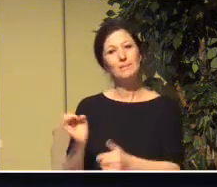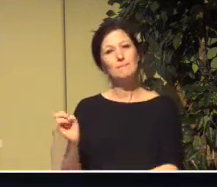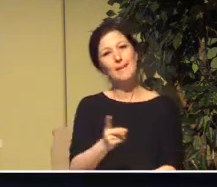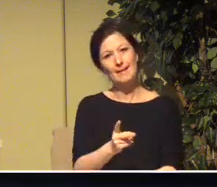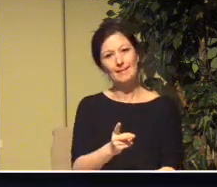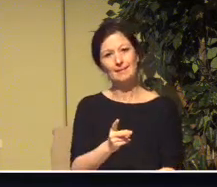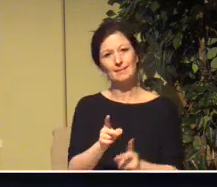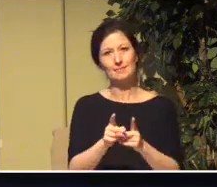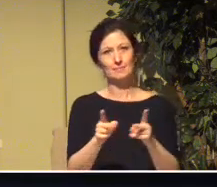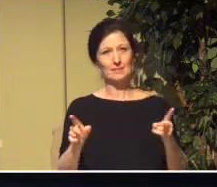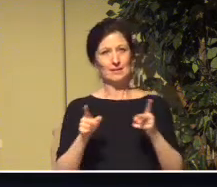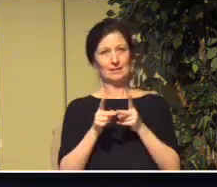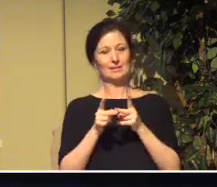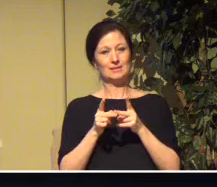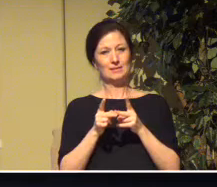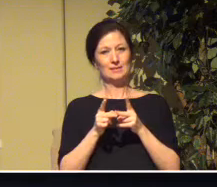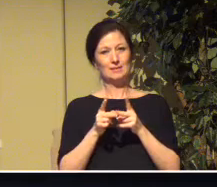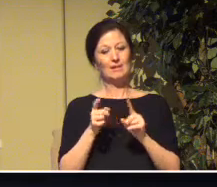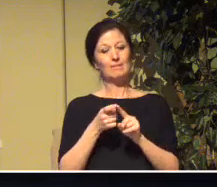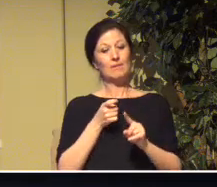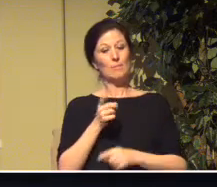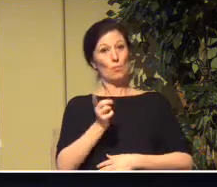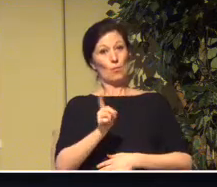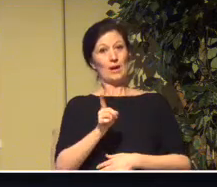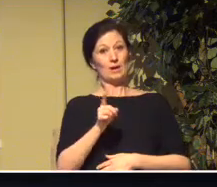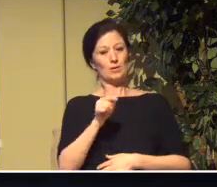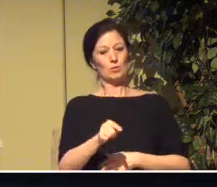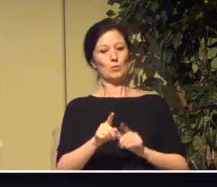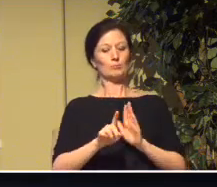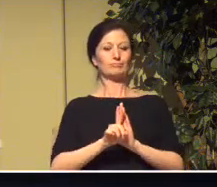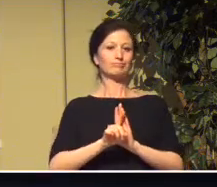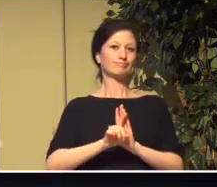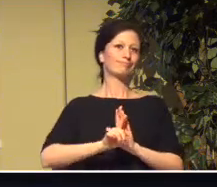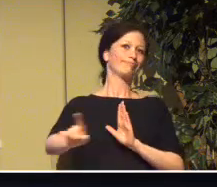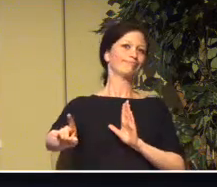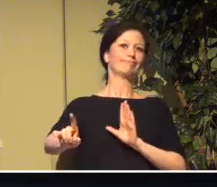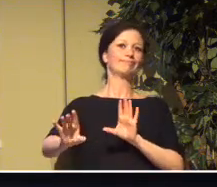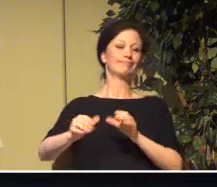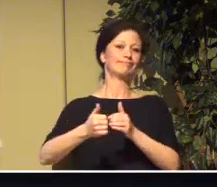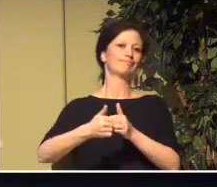from which I carried you into exile.